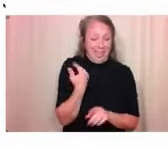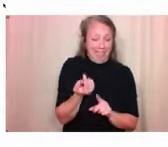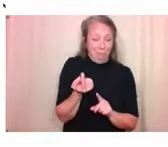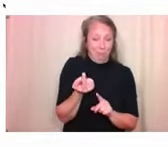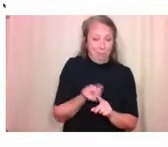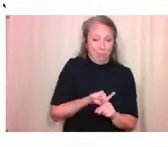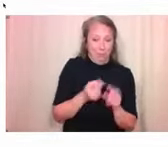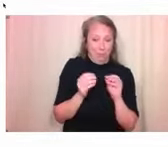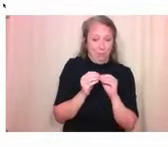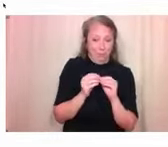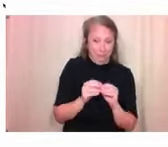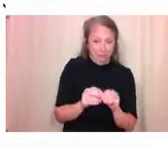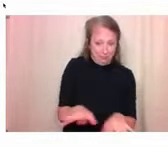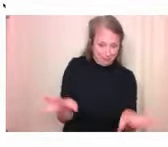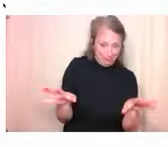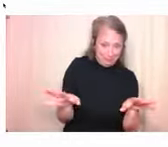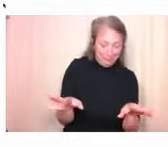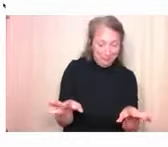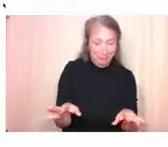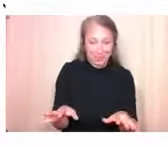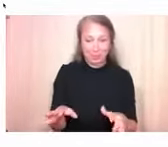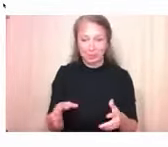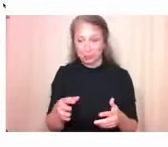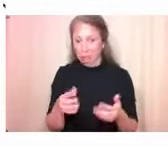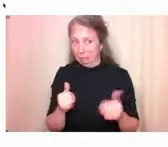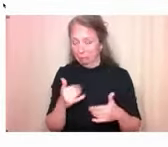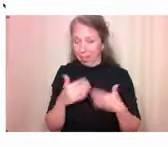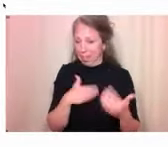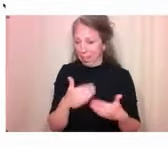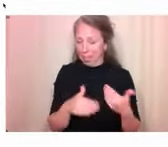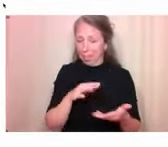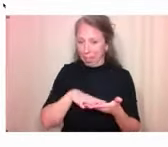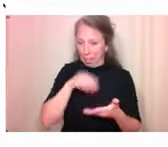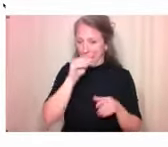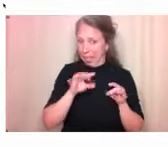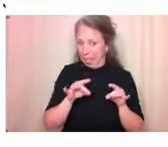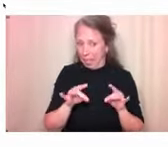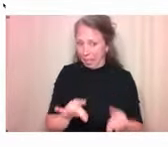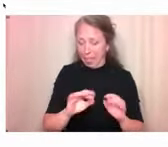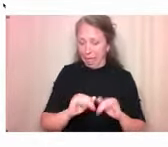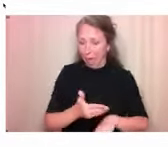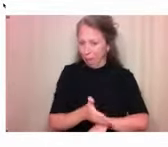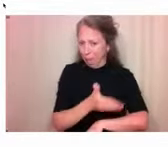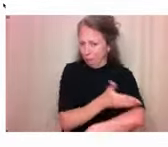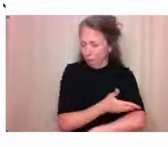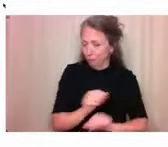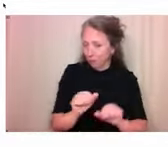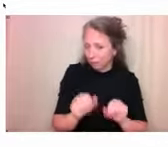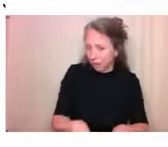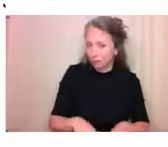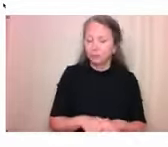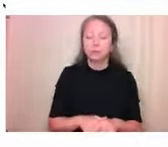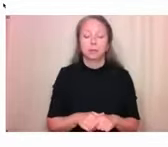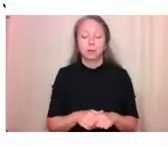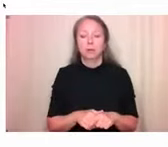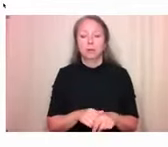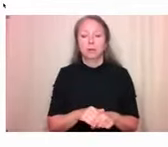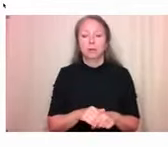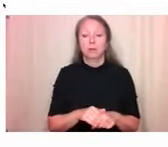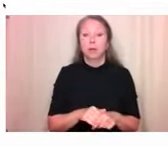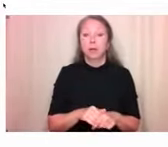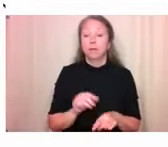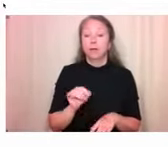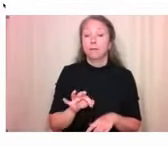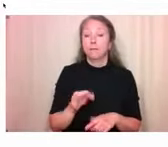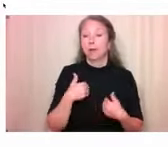experience with it easier, such as when interacting with the site or downloading the Survey123 app. So if you have any questions